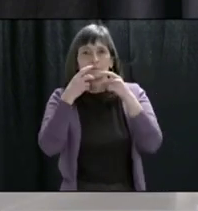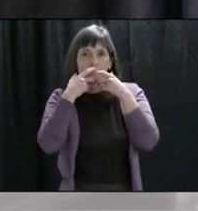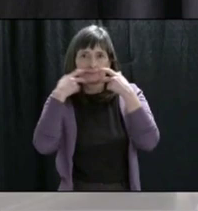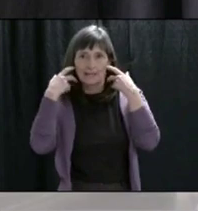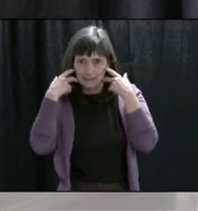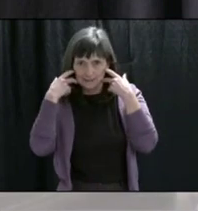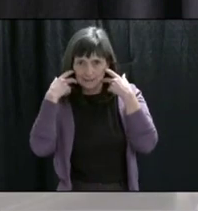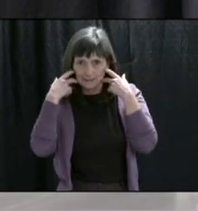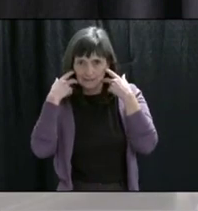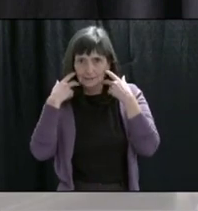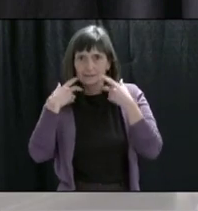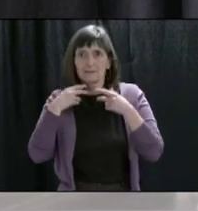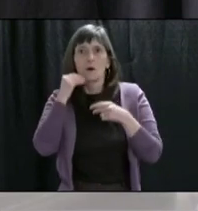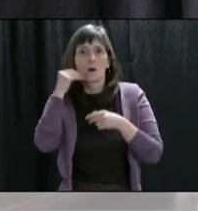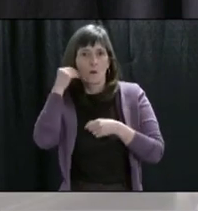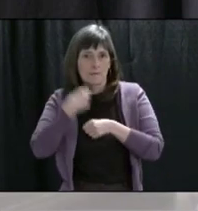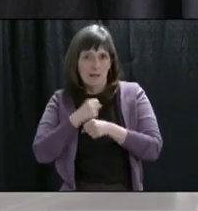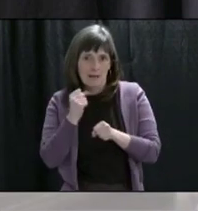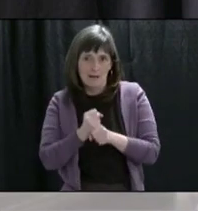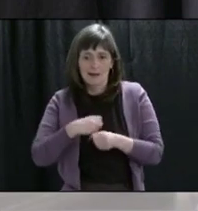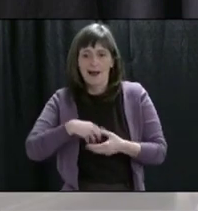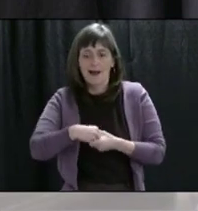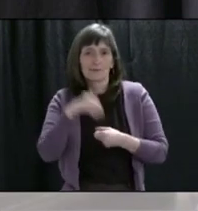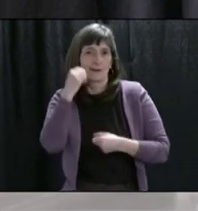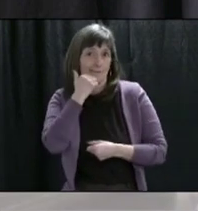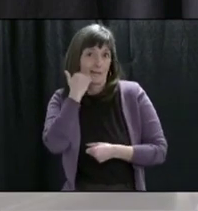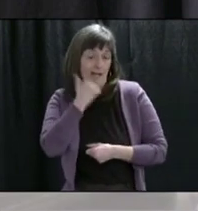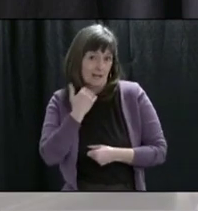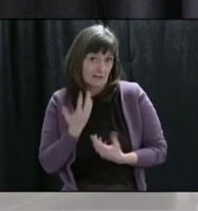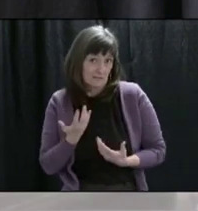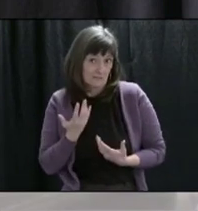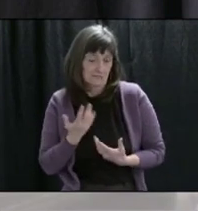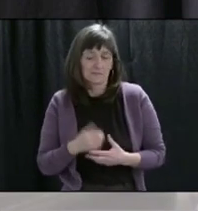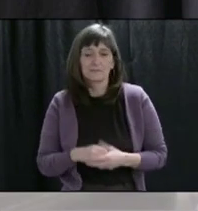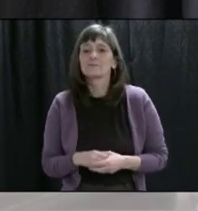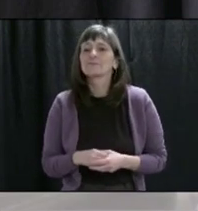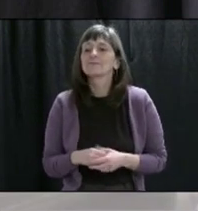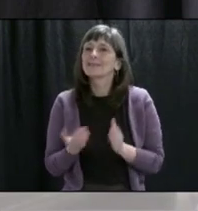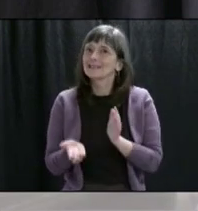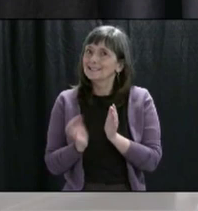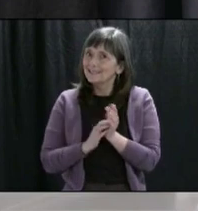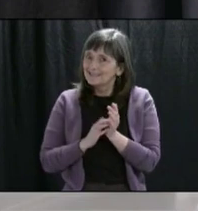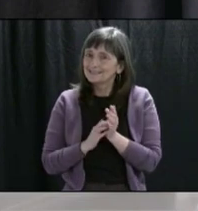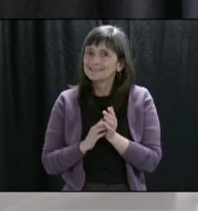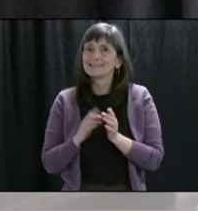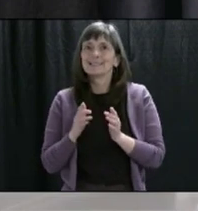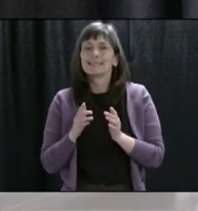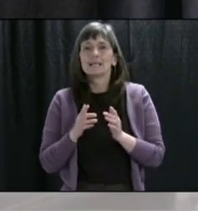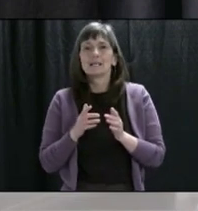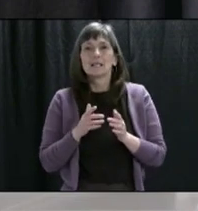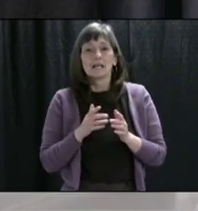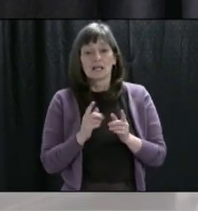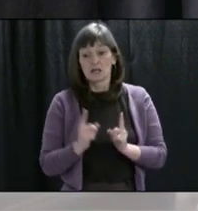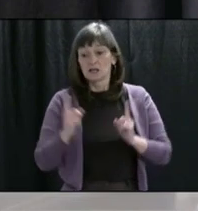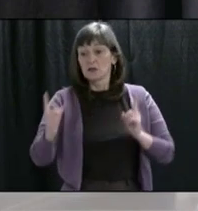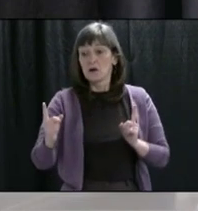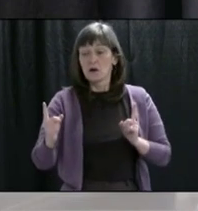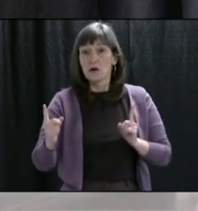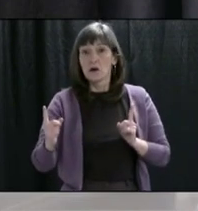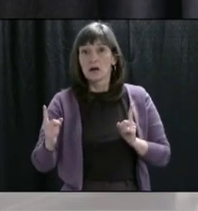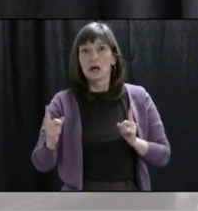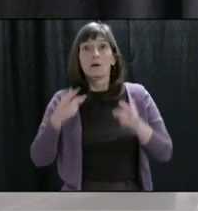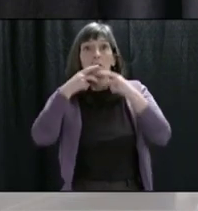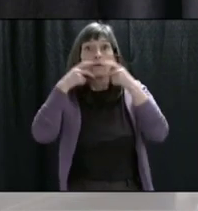homemade cloth masks. I would emphasise again that these are not a substitute for physical distancing,